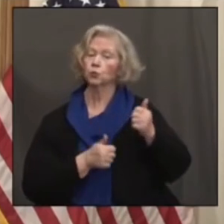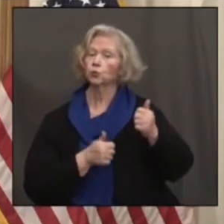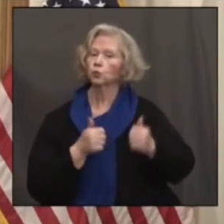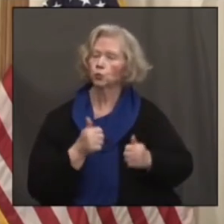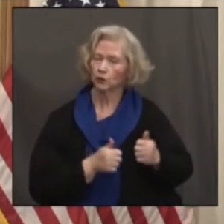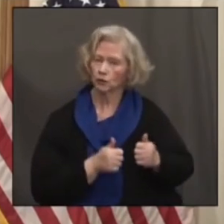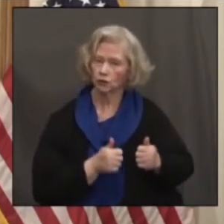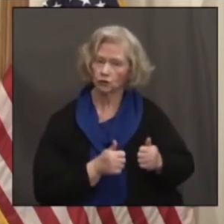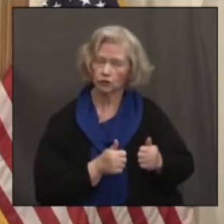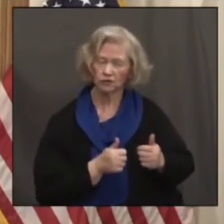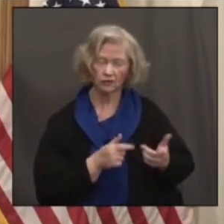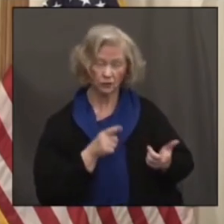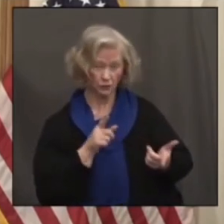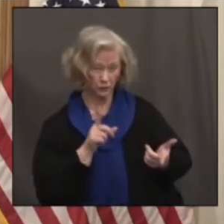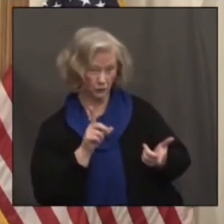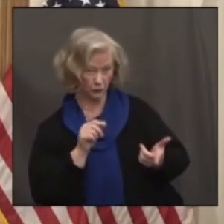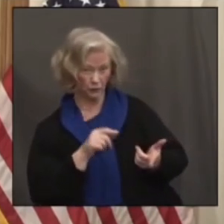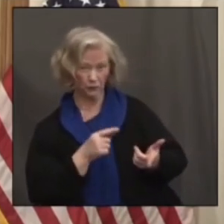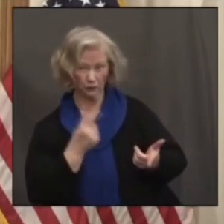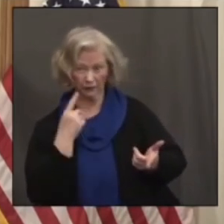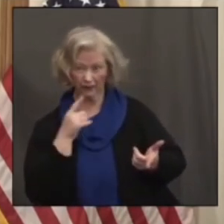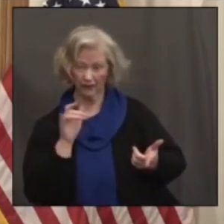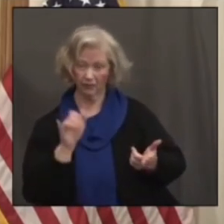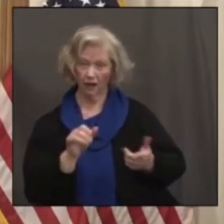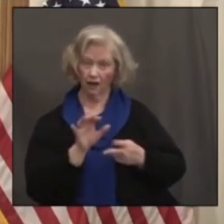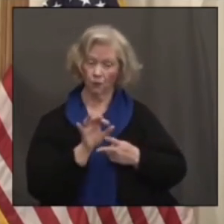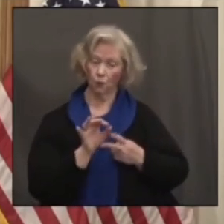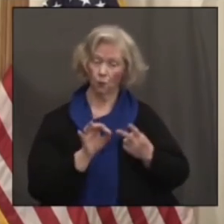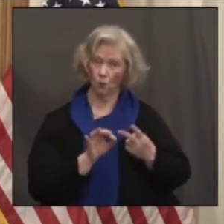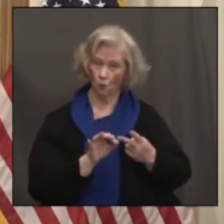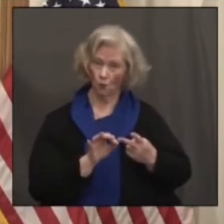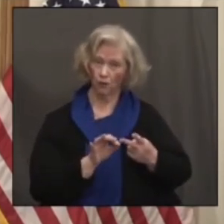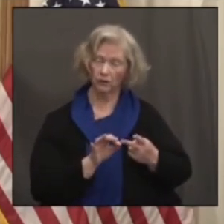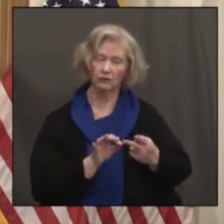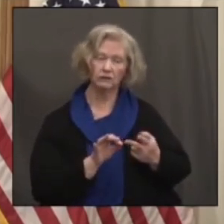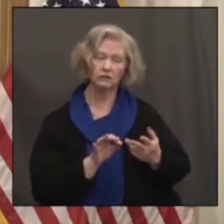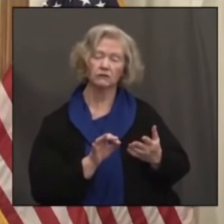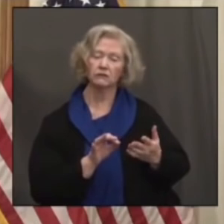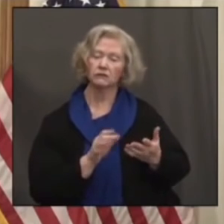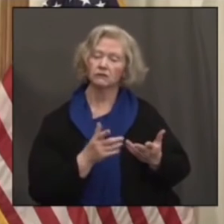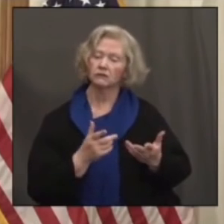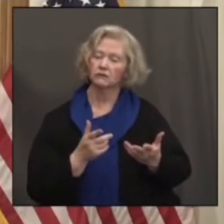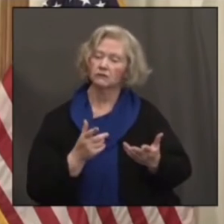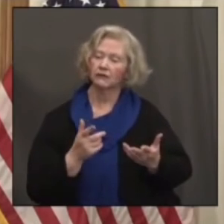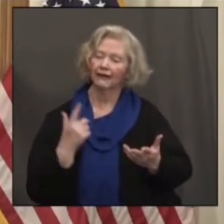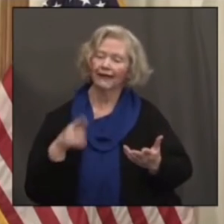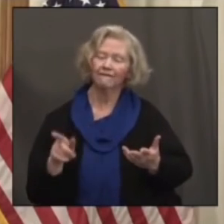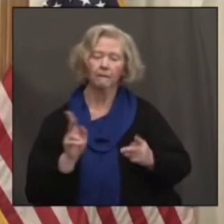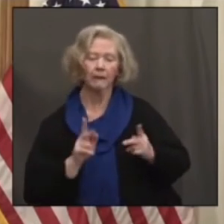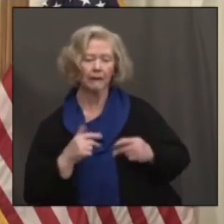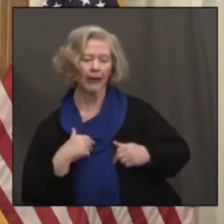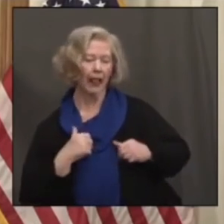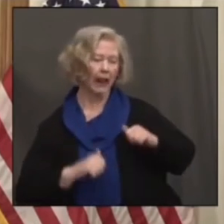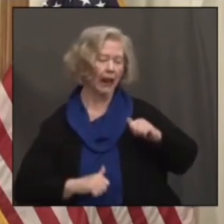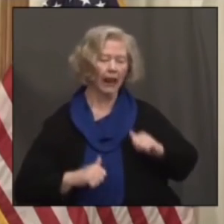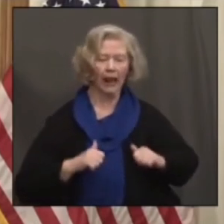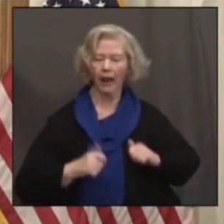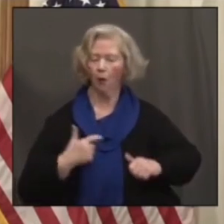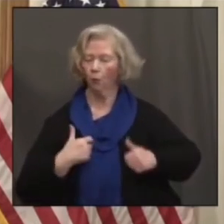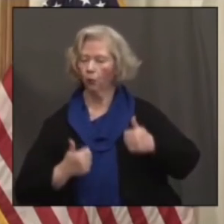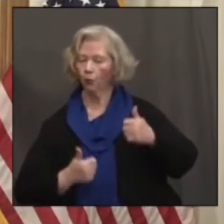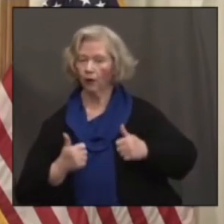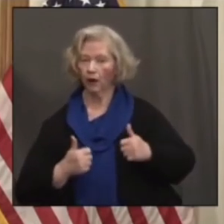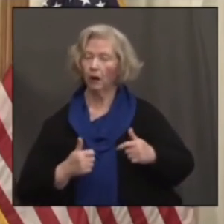want. Do you think in a way that having that choice in the minds of the people who are not sure they want to get the vaccine,